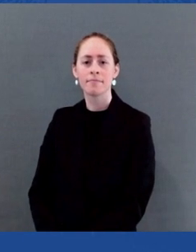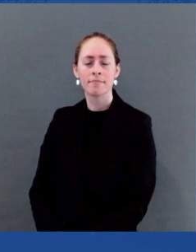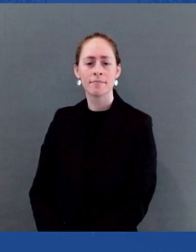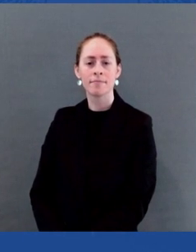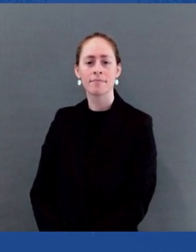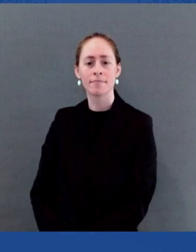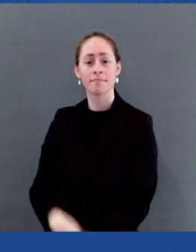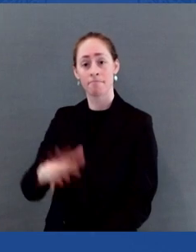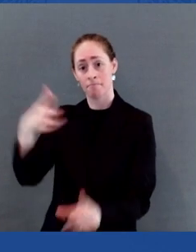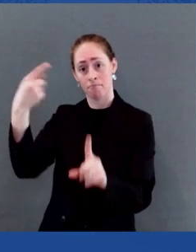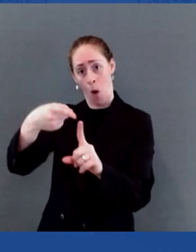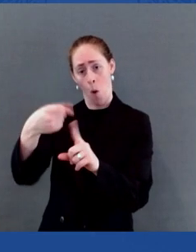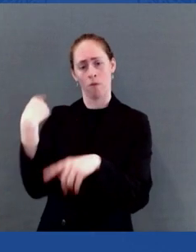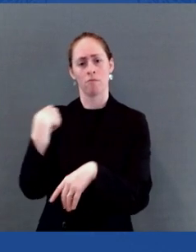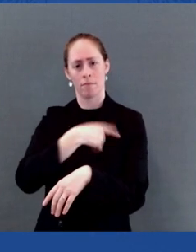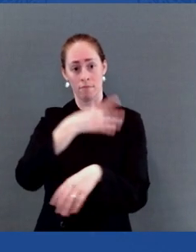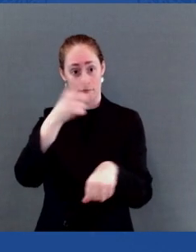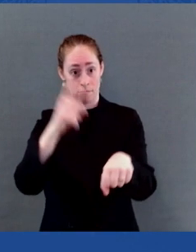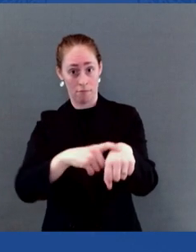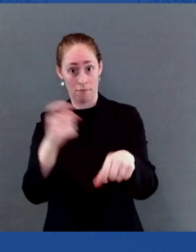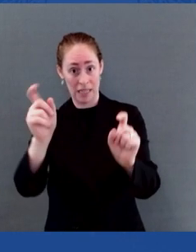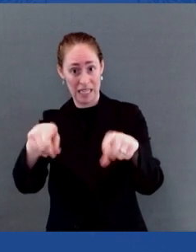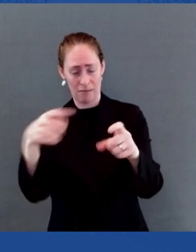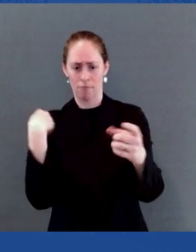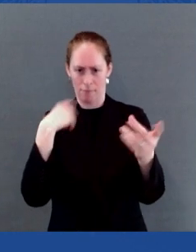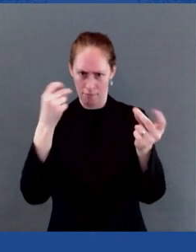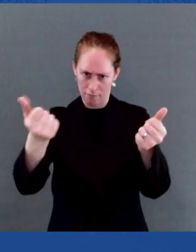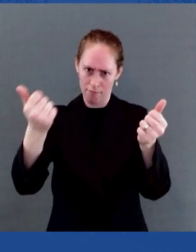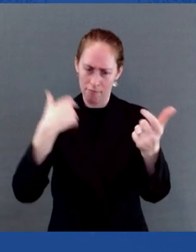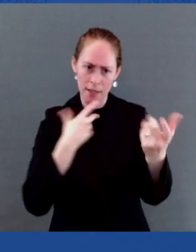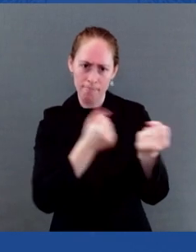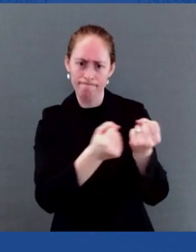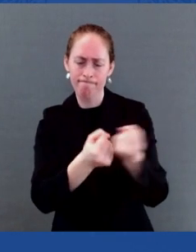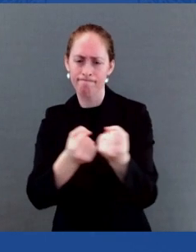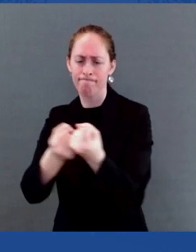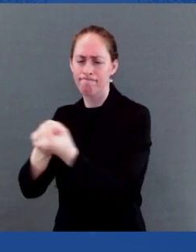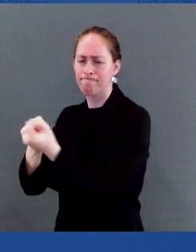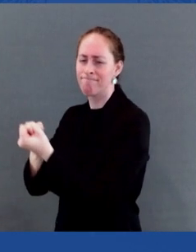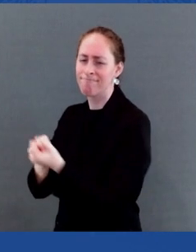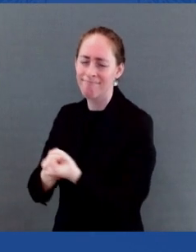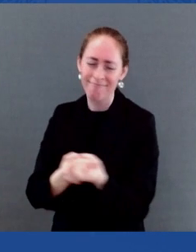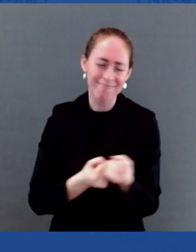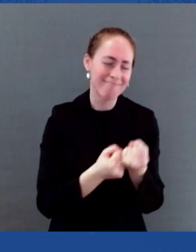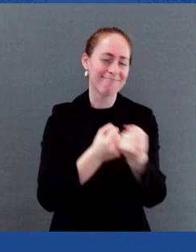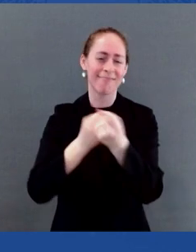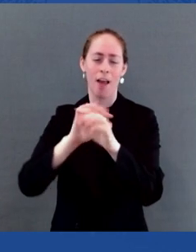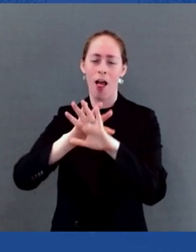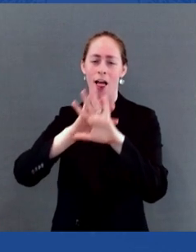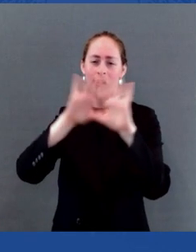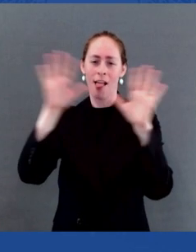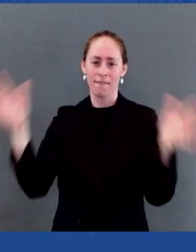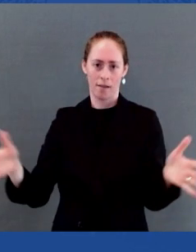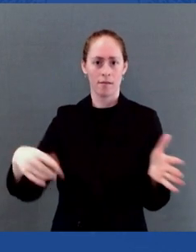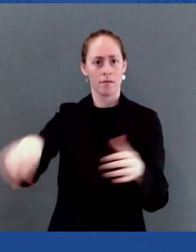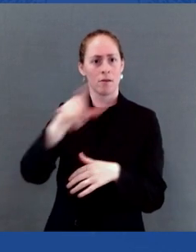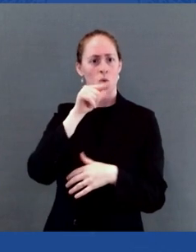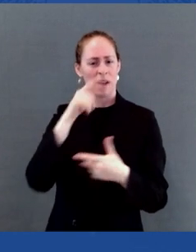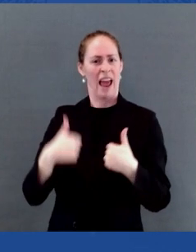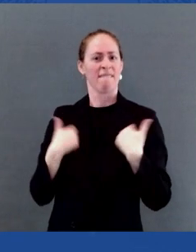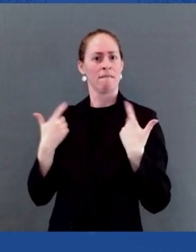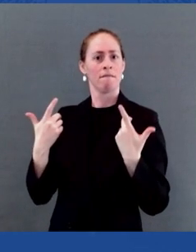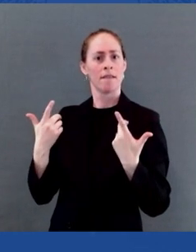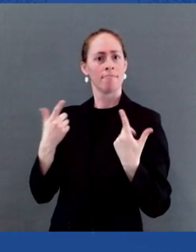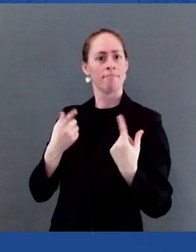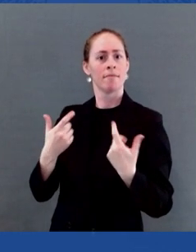and support all people living with HIV. And critically, this strategy takes on racial and